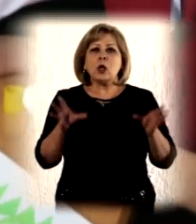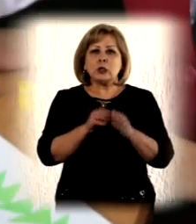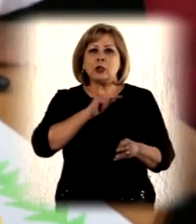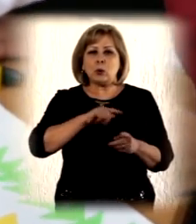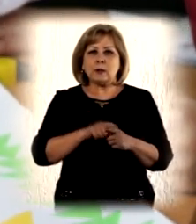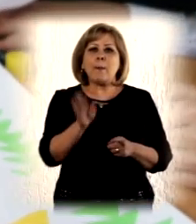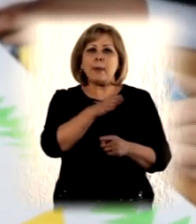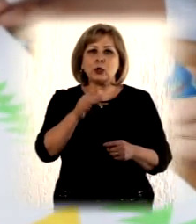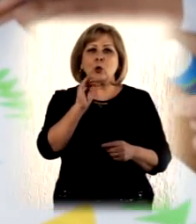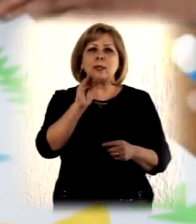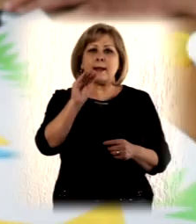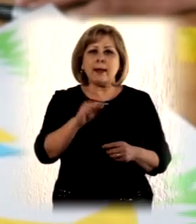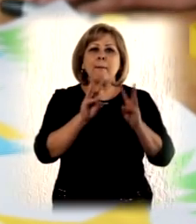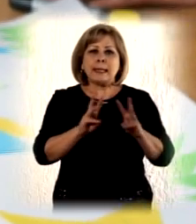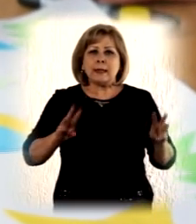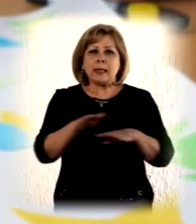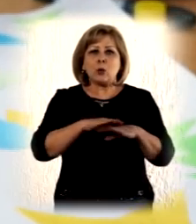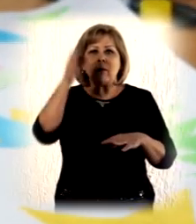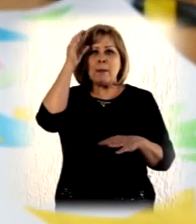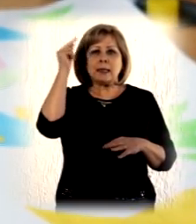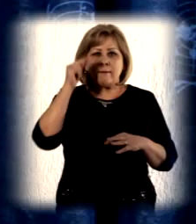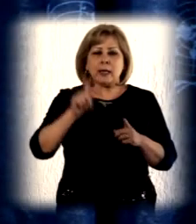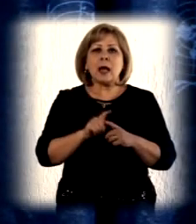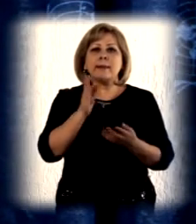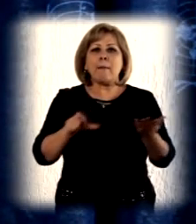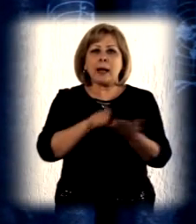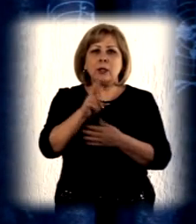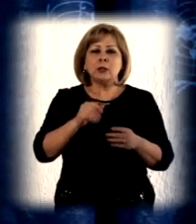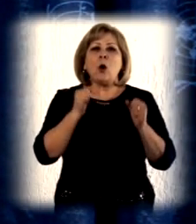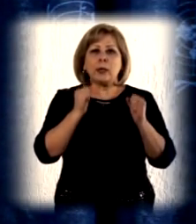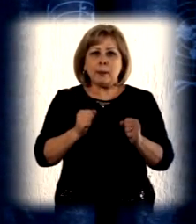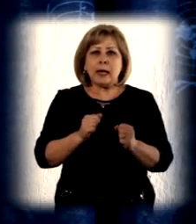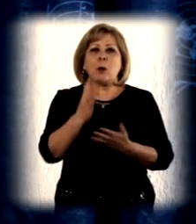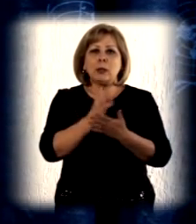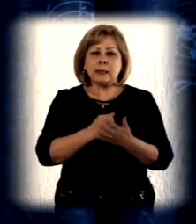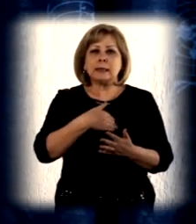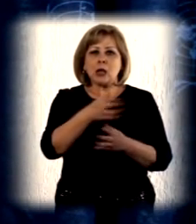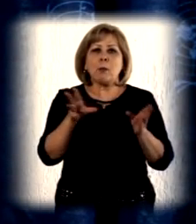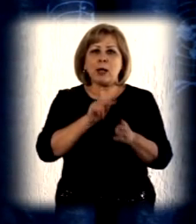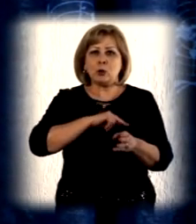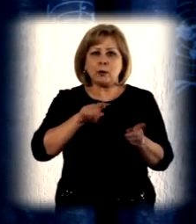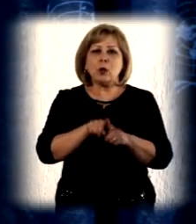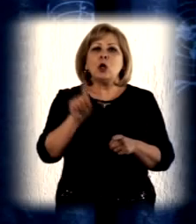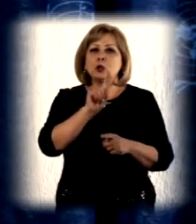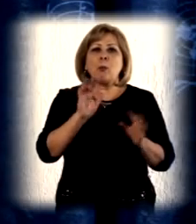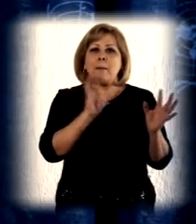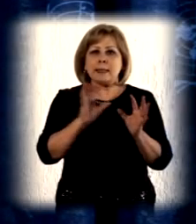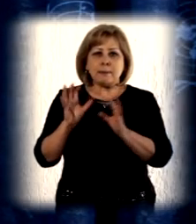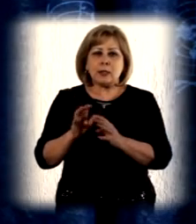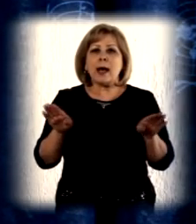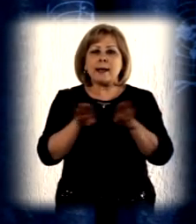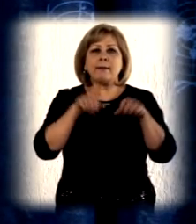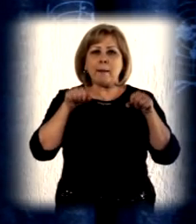between UNICEF and the Ministry of Public Education is aimed at strengthening capacity of our partners to provide equitable quality education